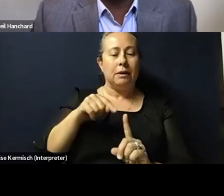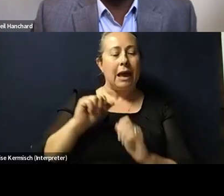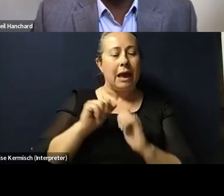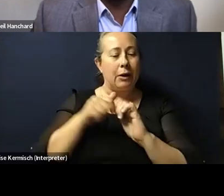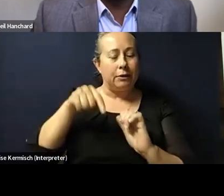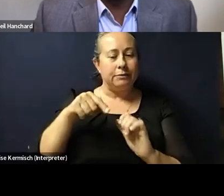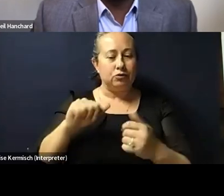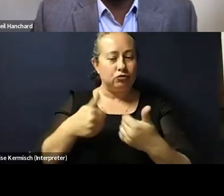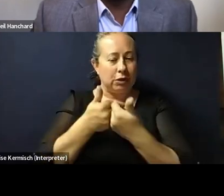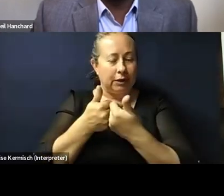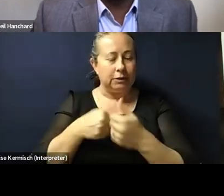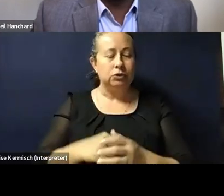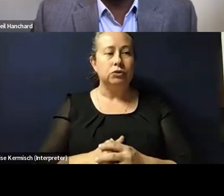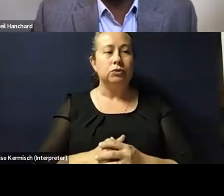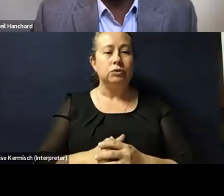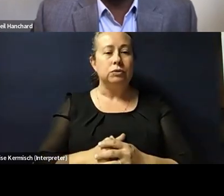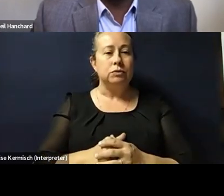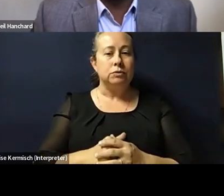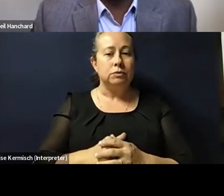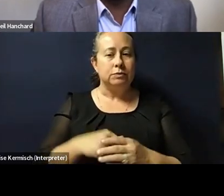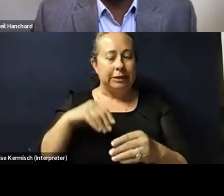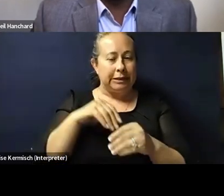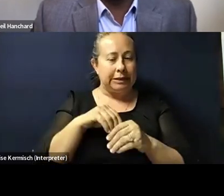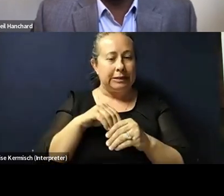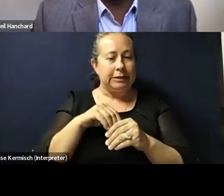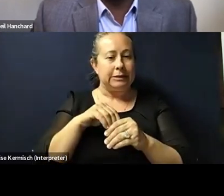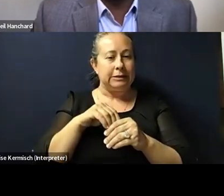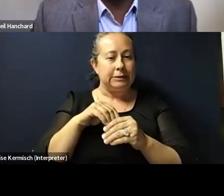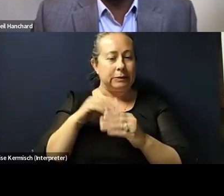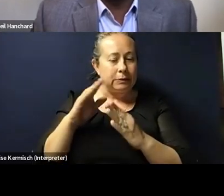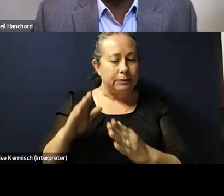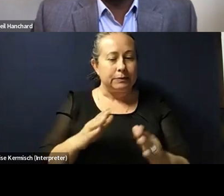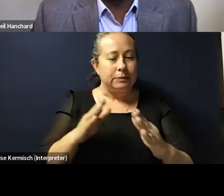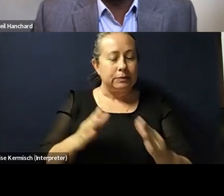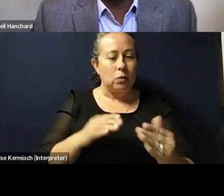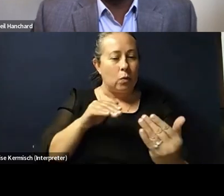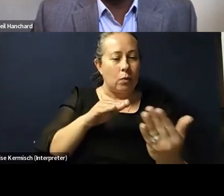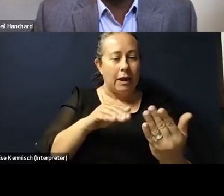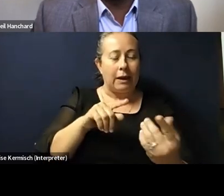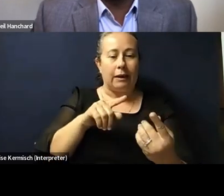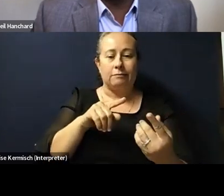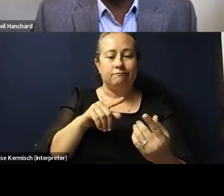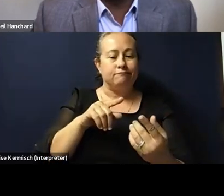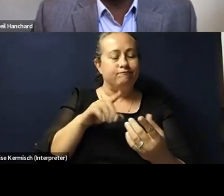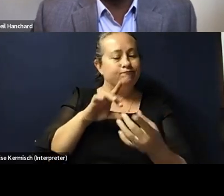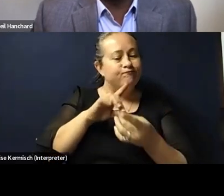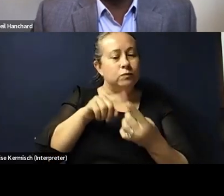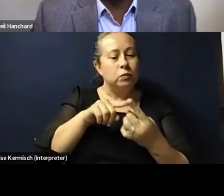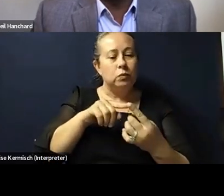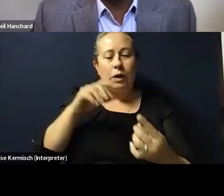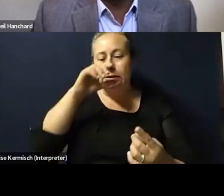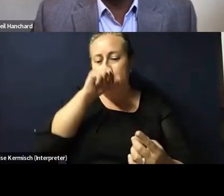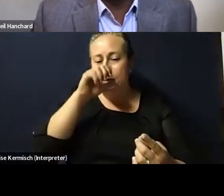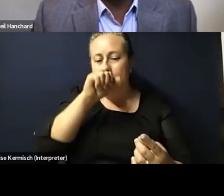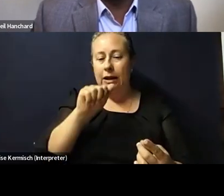know, um, in an organized way, um, to, you know, just the assumptions and therefore the